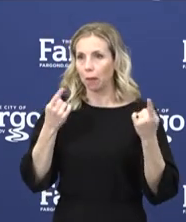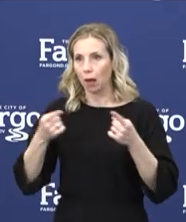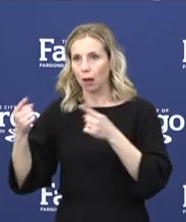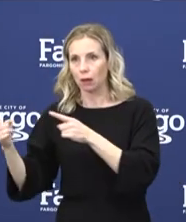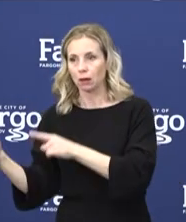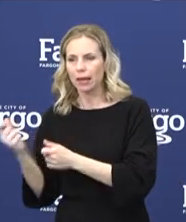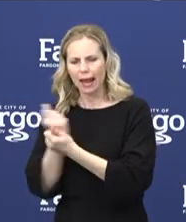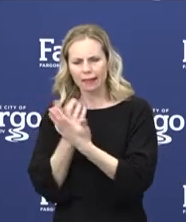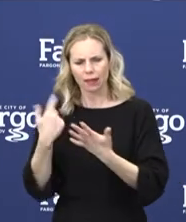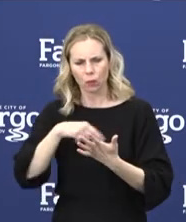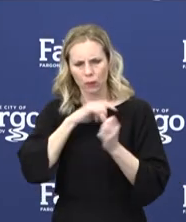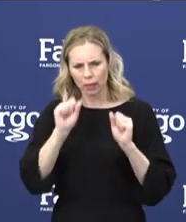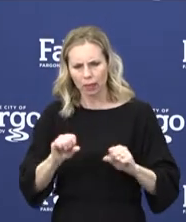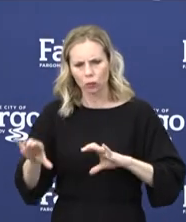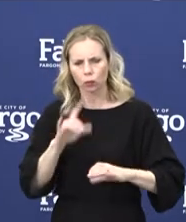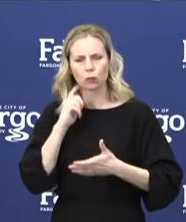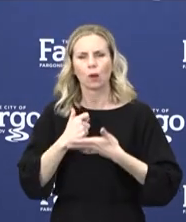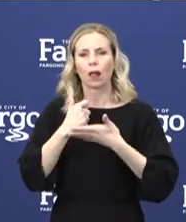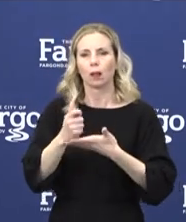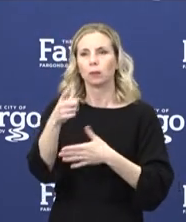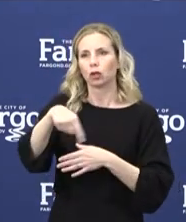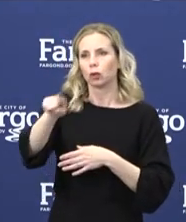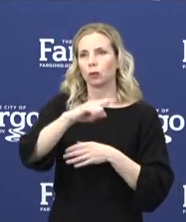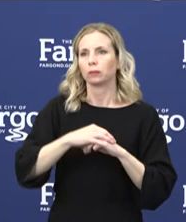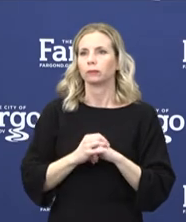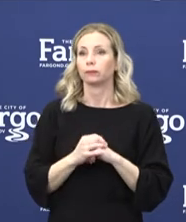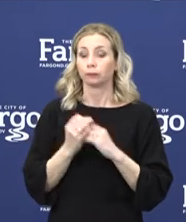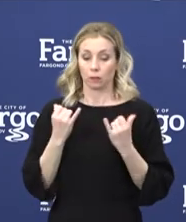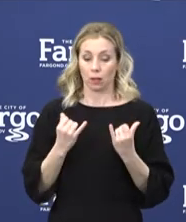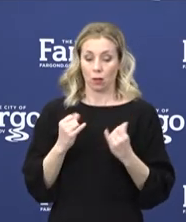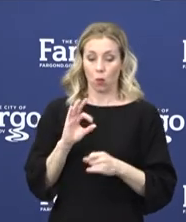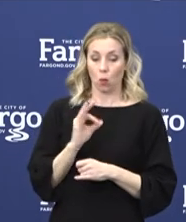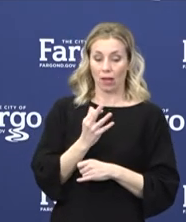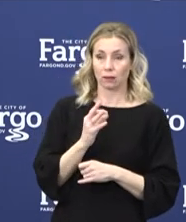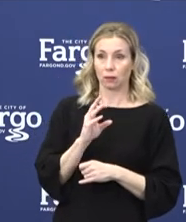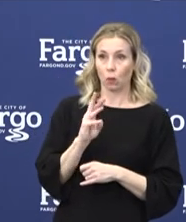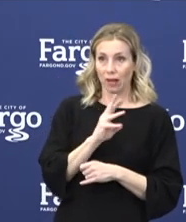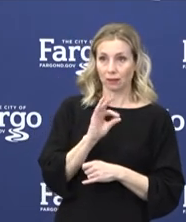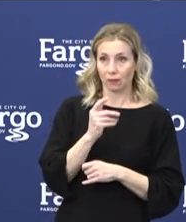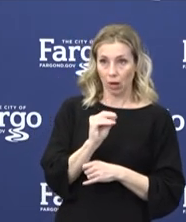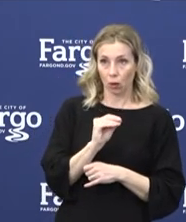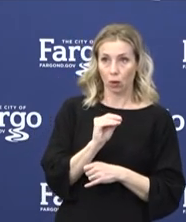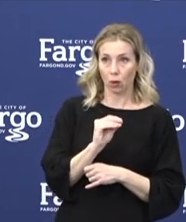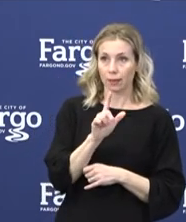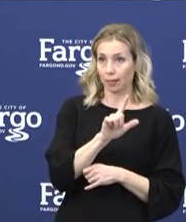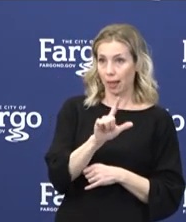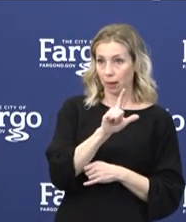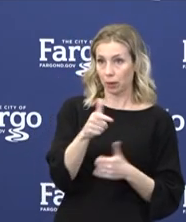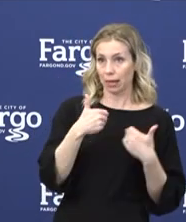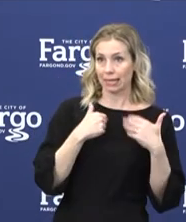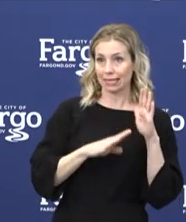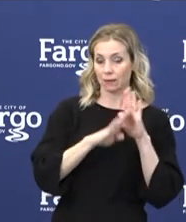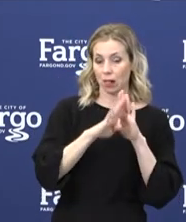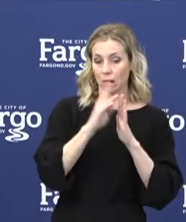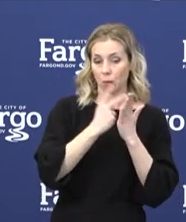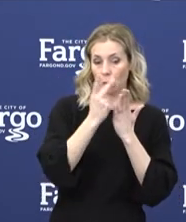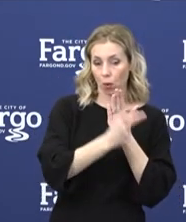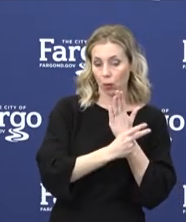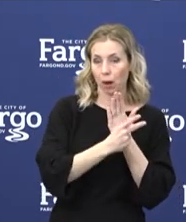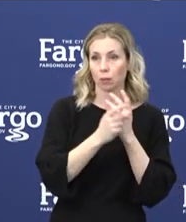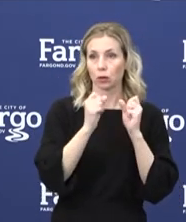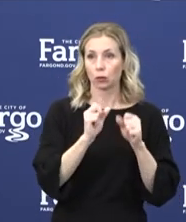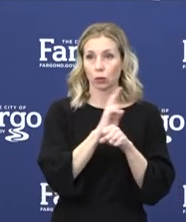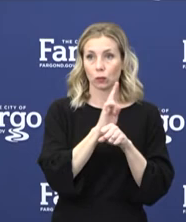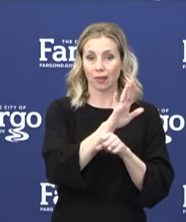assist you. At the present time, the West Fargo library has now developed a program, and you can go on their website,